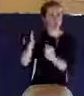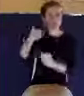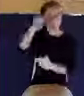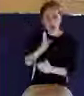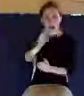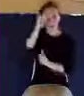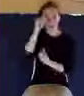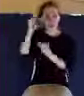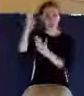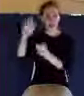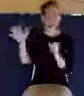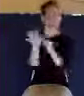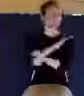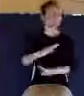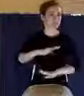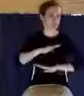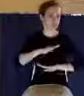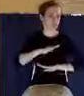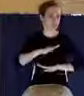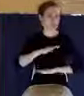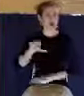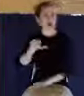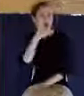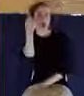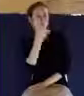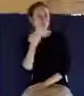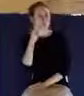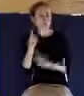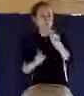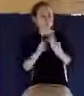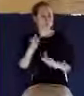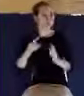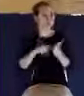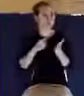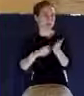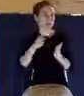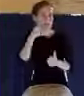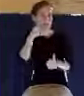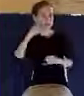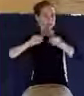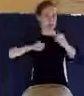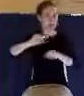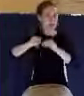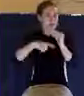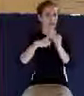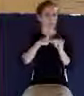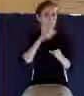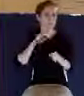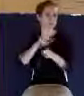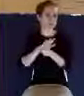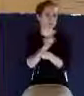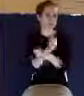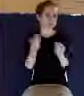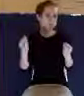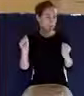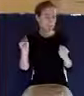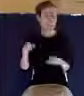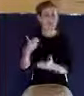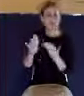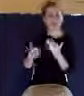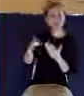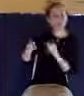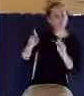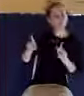Jesus did on the cross. And then another reason why some people may doubt their assurance is because they don't know the exact time of their salvation.